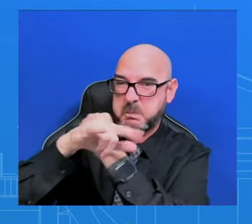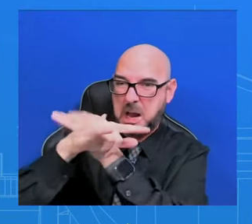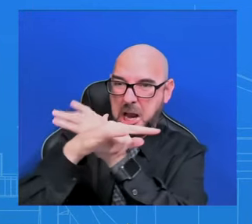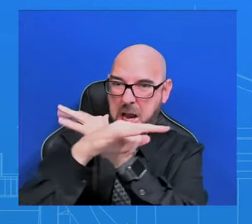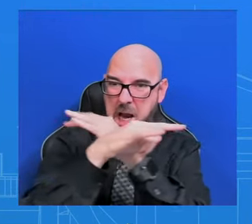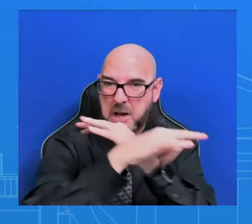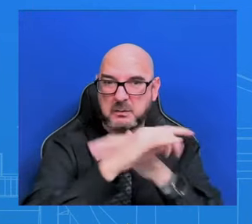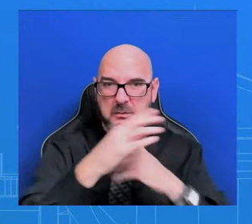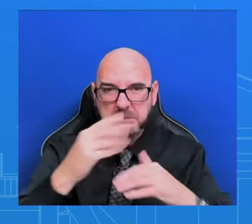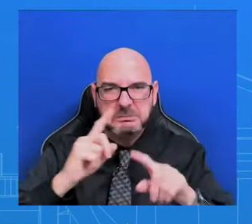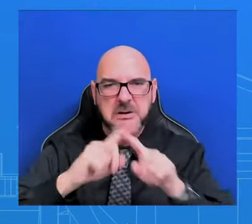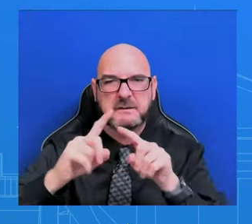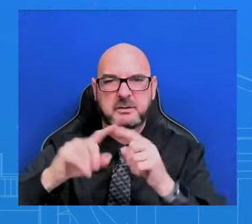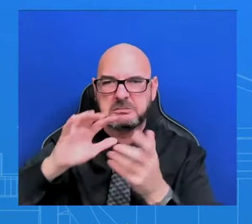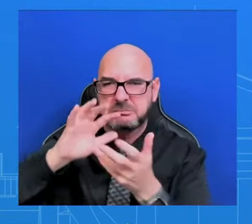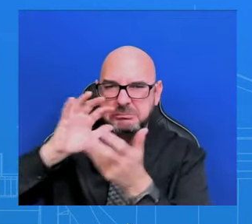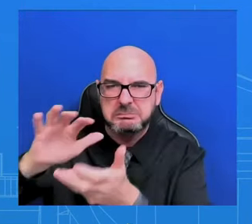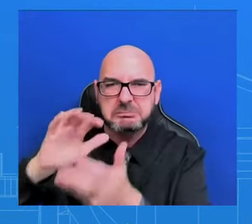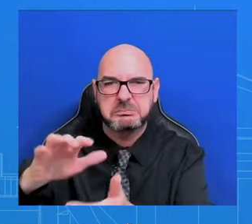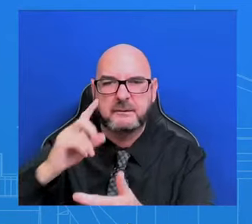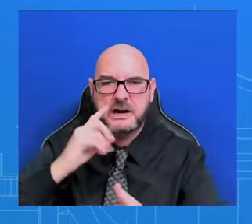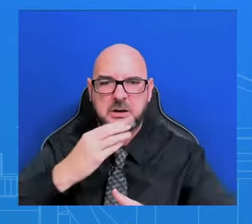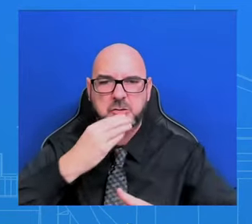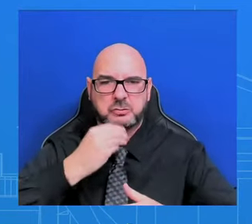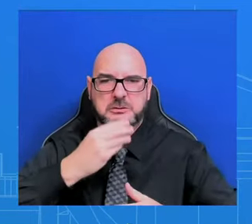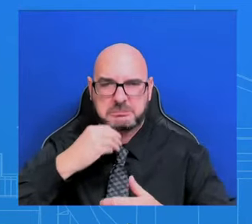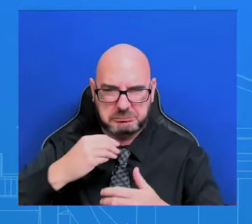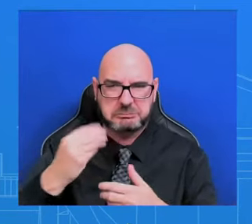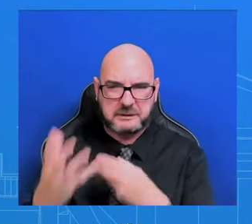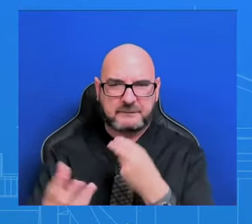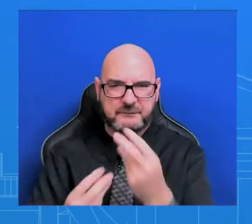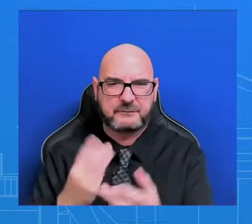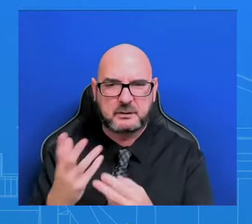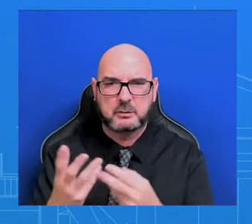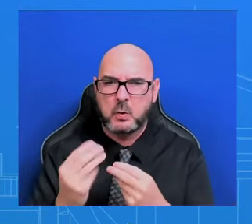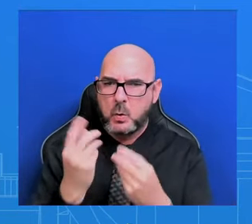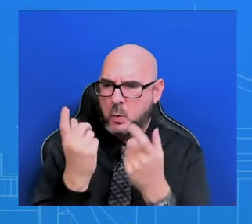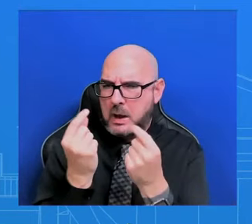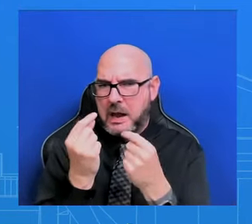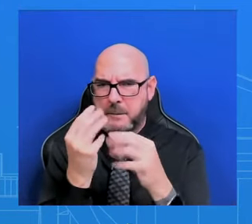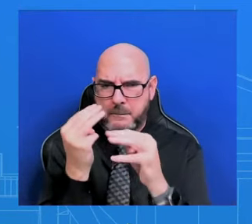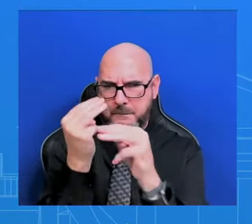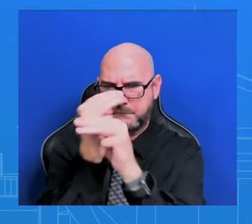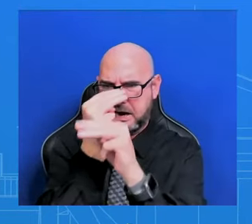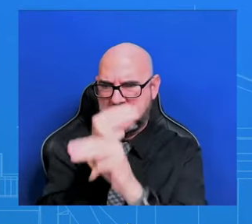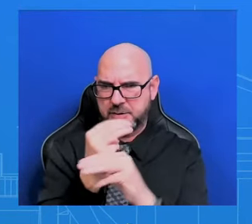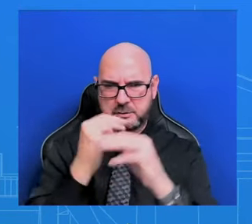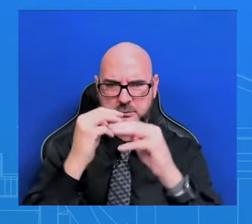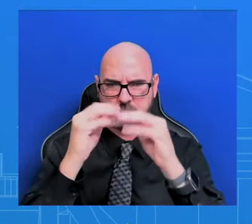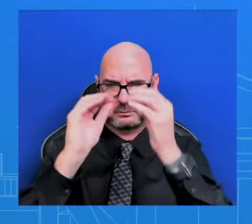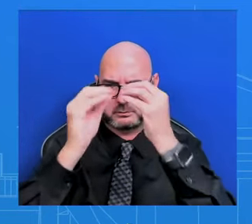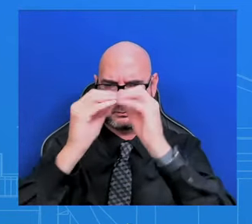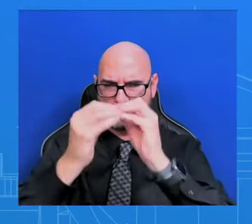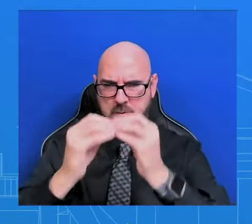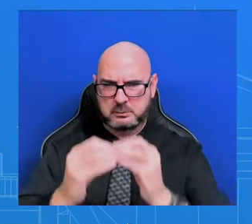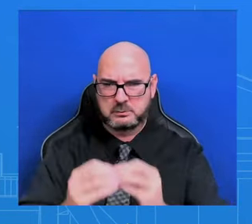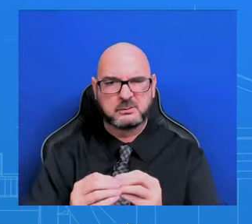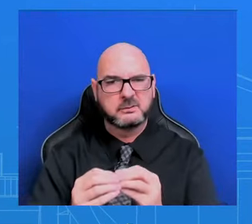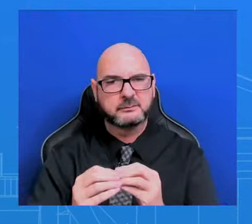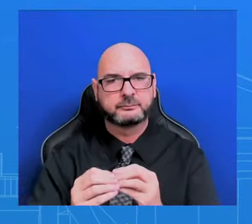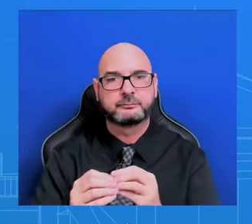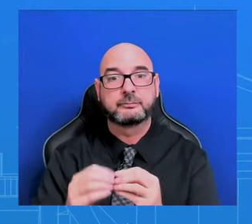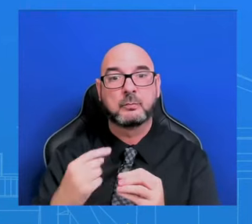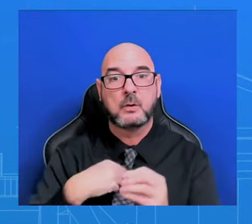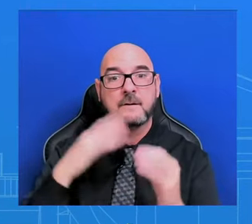Israel. Again, I'll take that question, but we're focused, rightly so, on making sure that our two partners have what